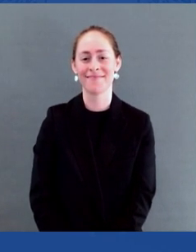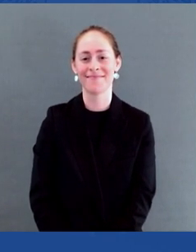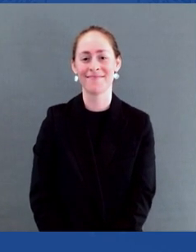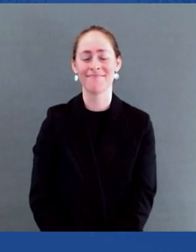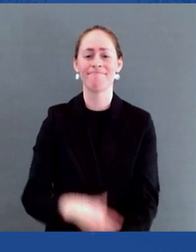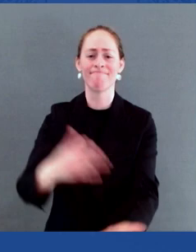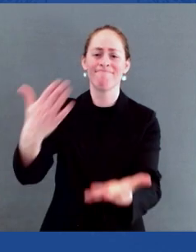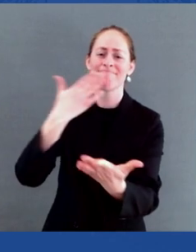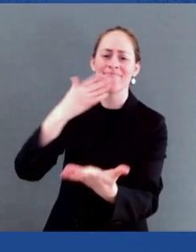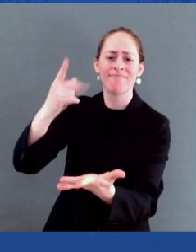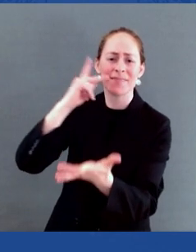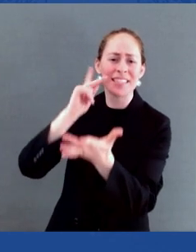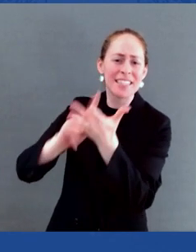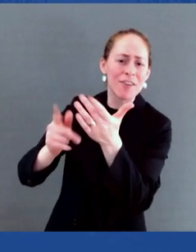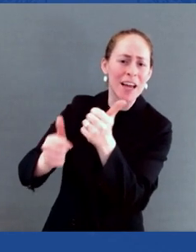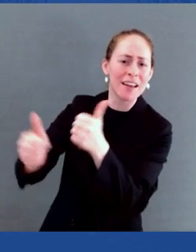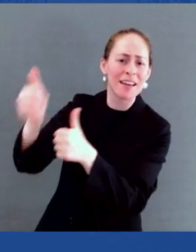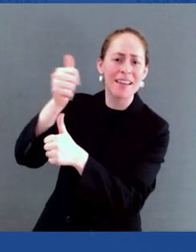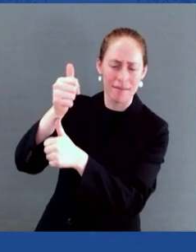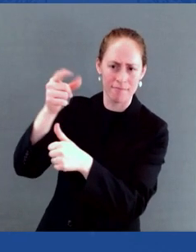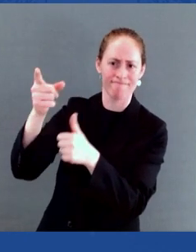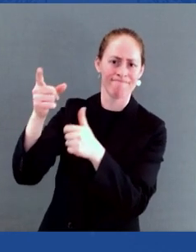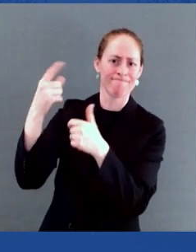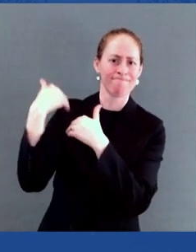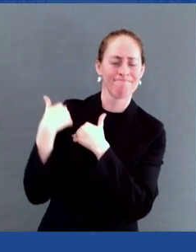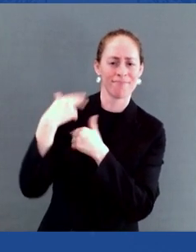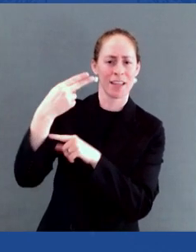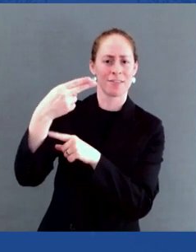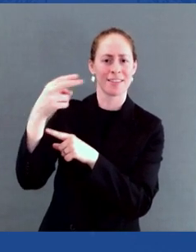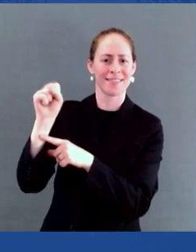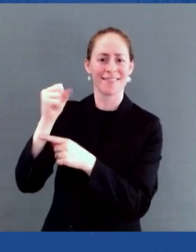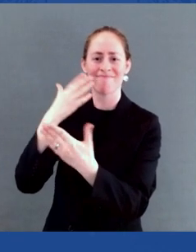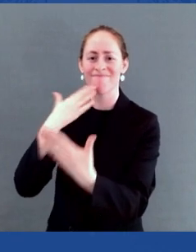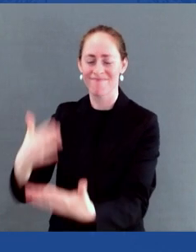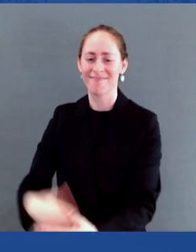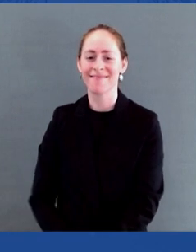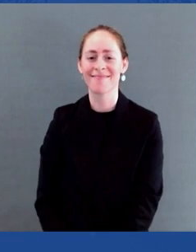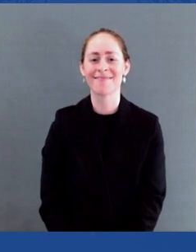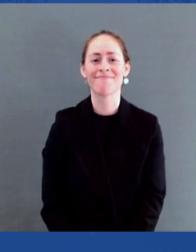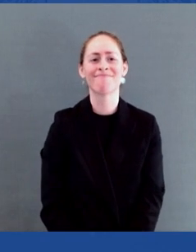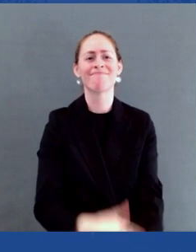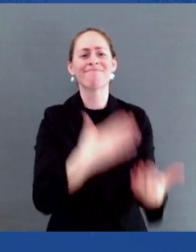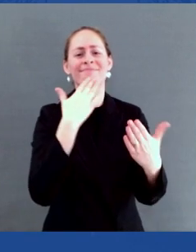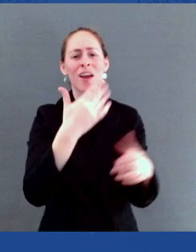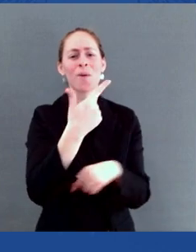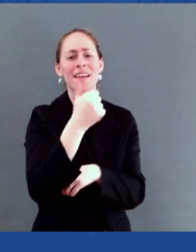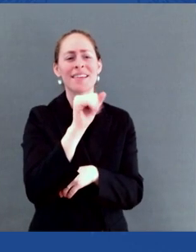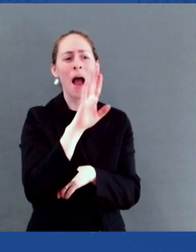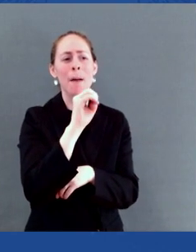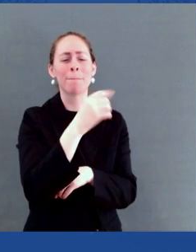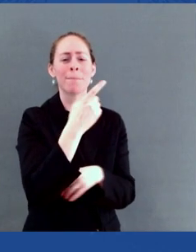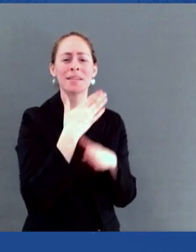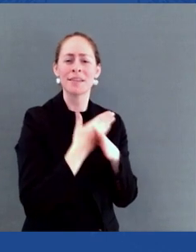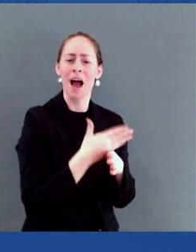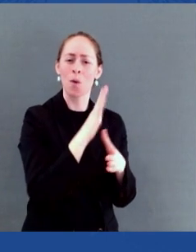And I want to thank Gabe for sharing his story. Because, you know, you committed your life to this work, Gabe. I don't